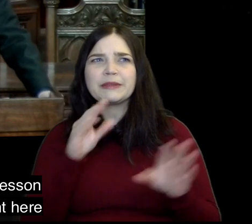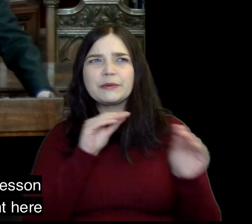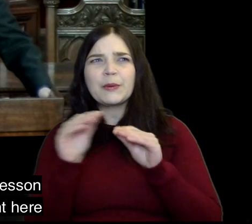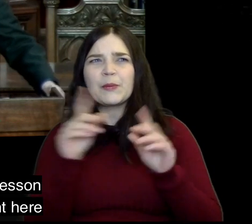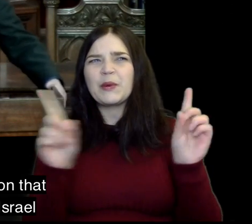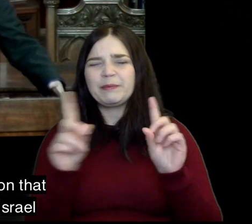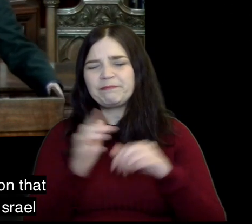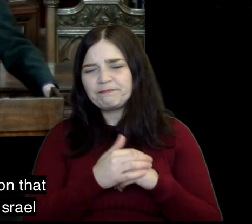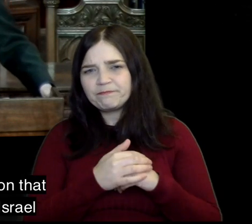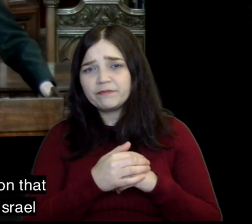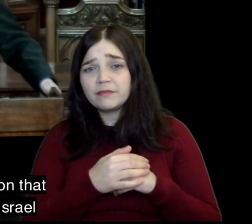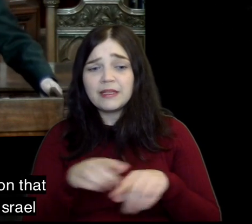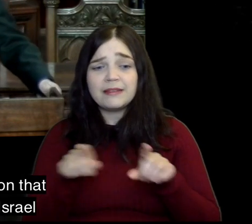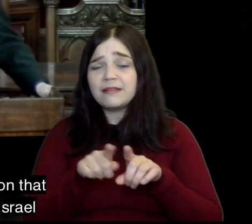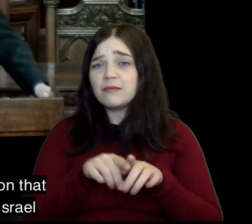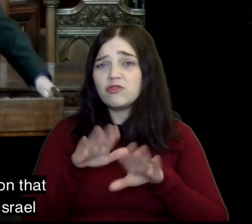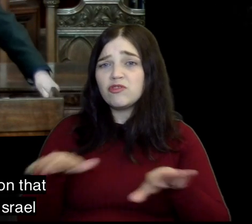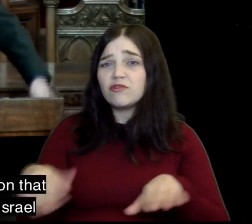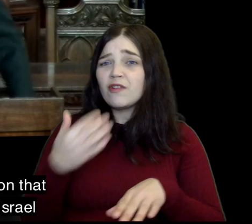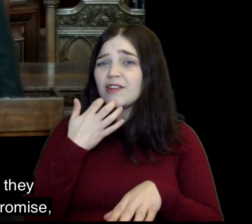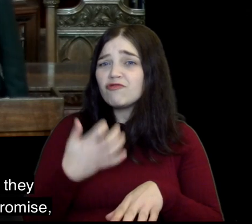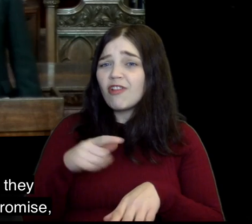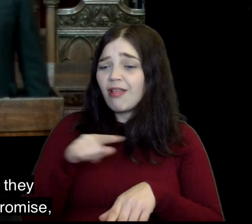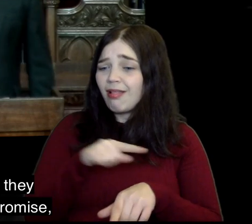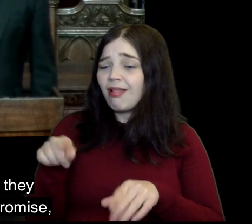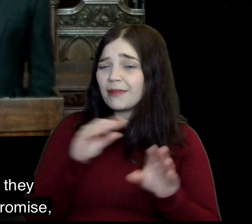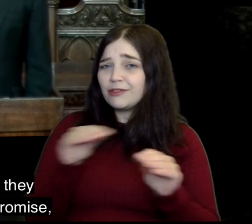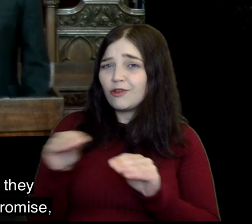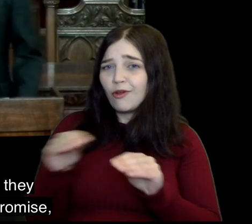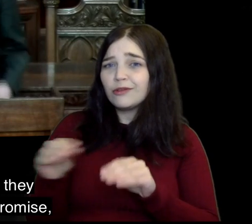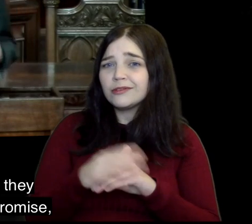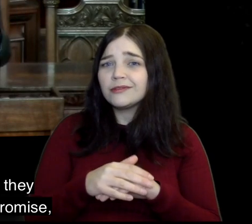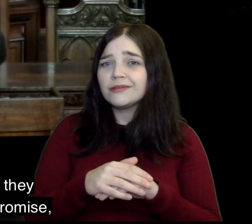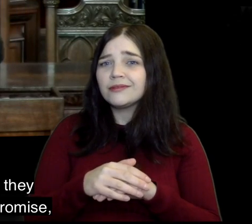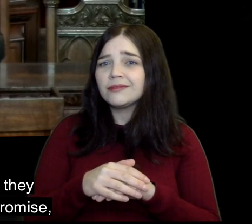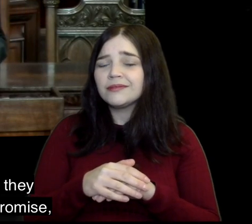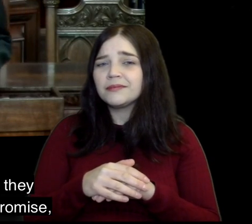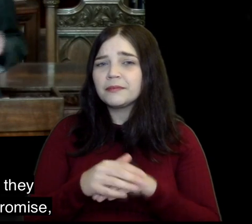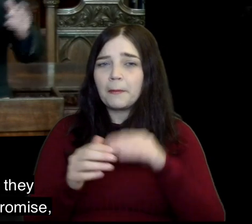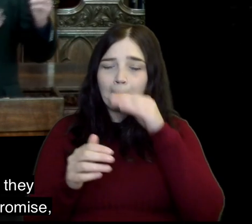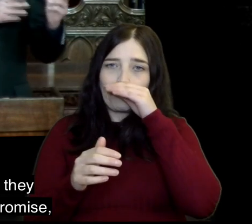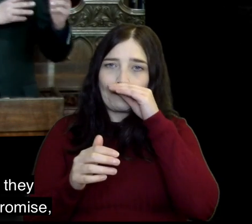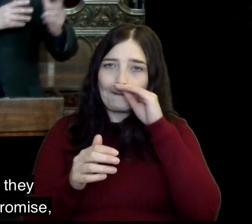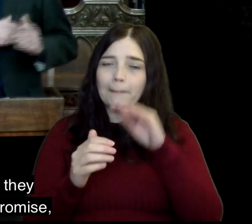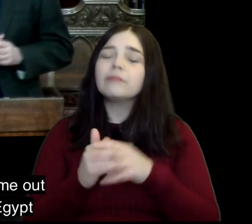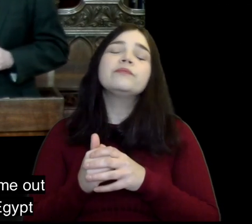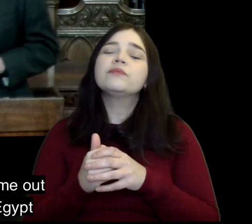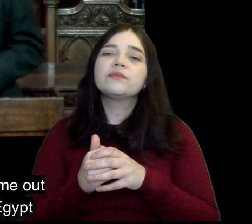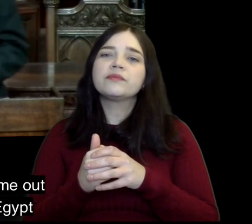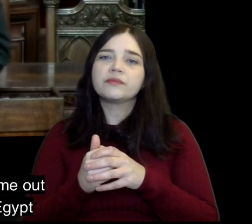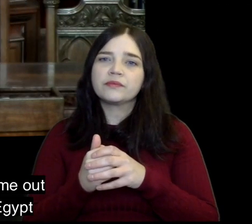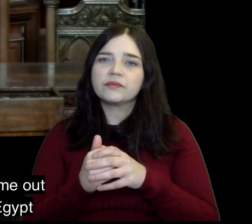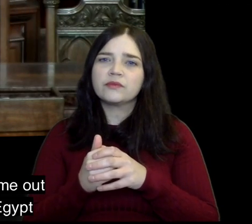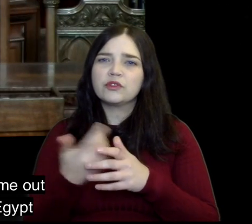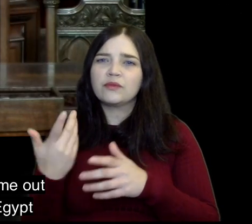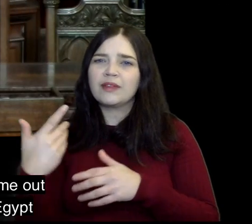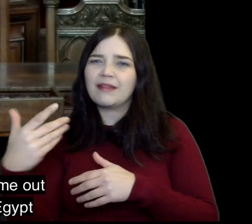in a sense the lesson he's being taught here is the same lesson that the children of Israel had to learn as they came out of the